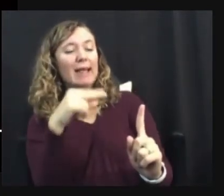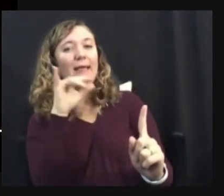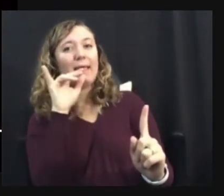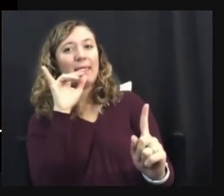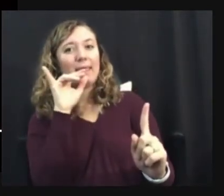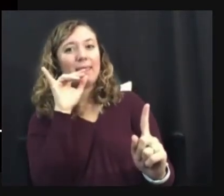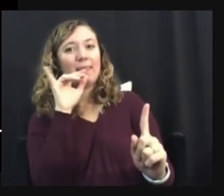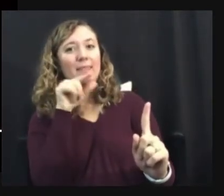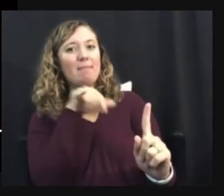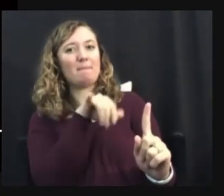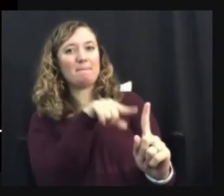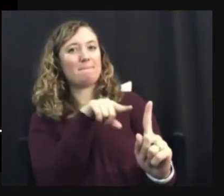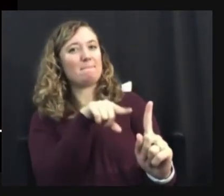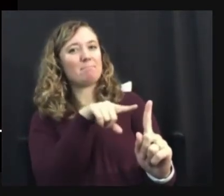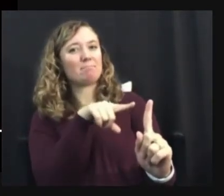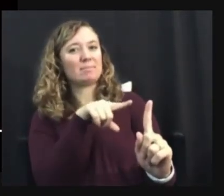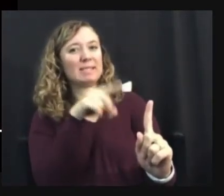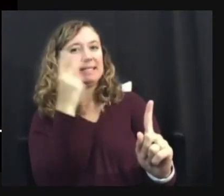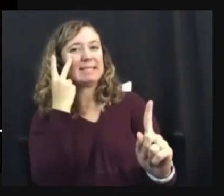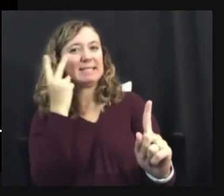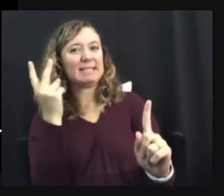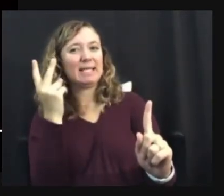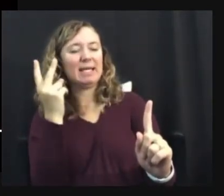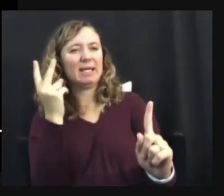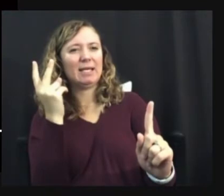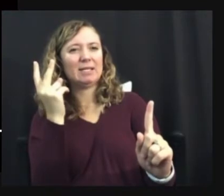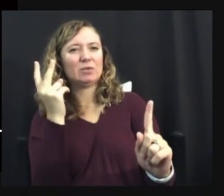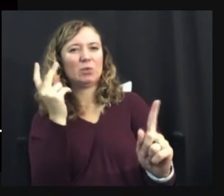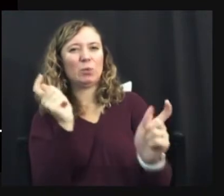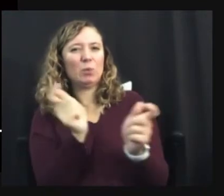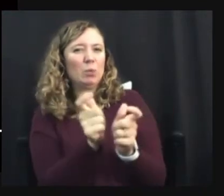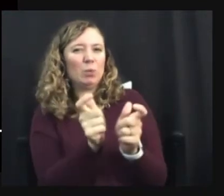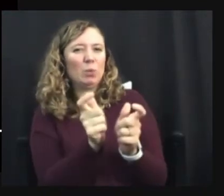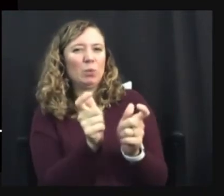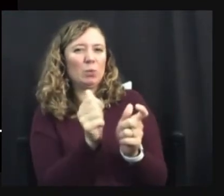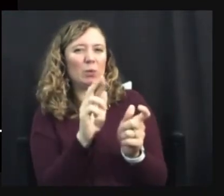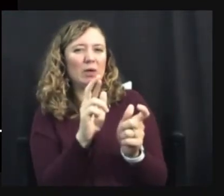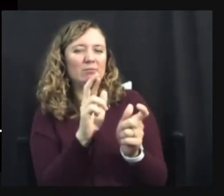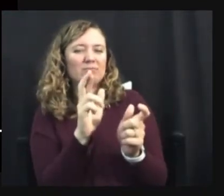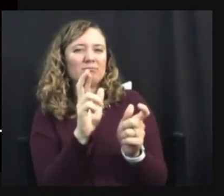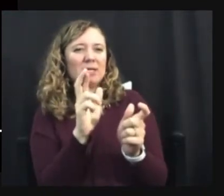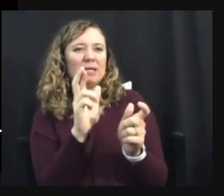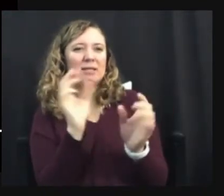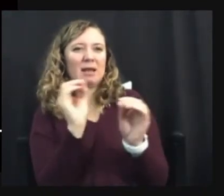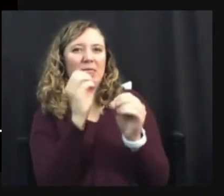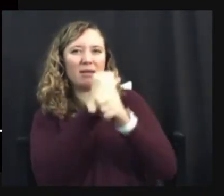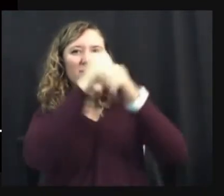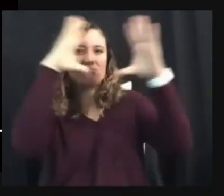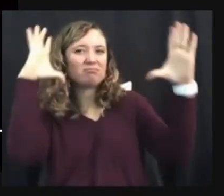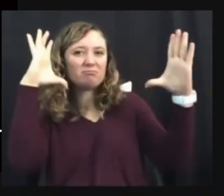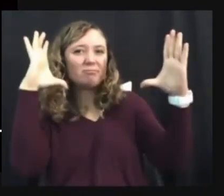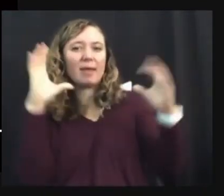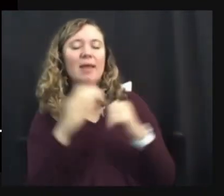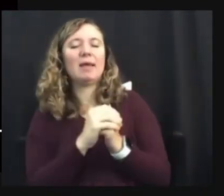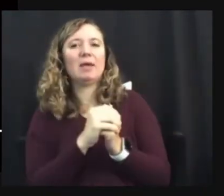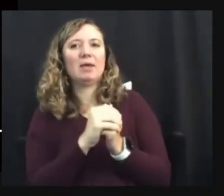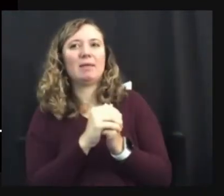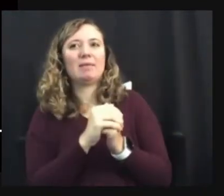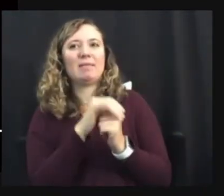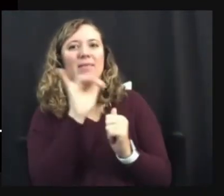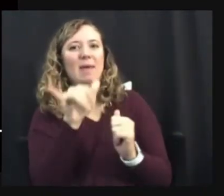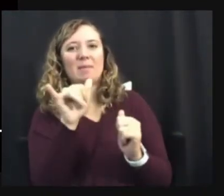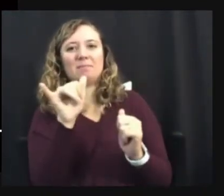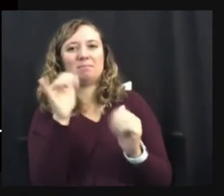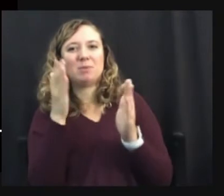who sees very little or nothing at all is seen as dysfunctional or